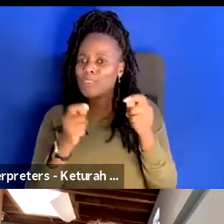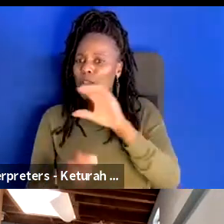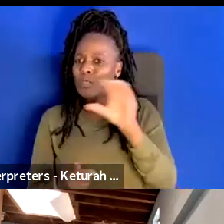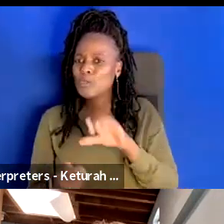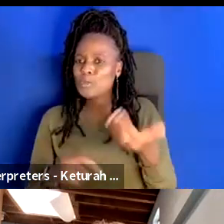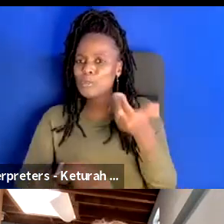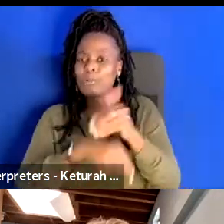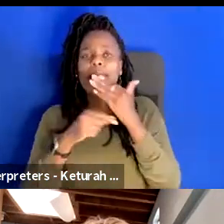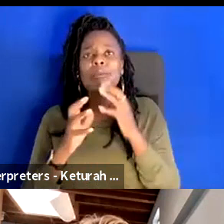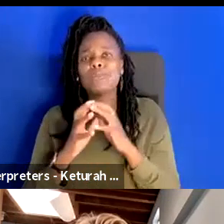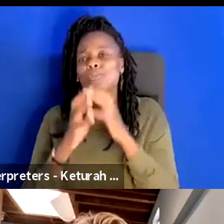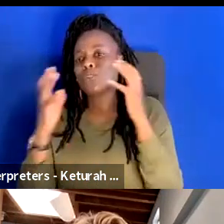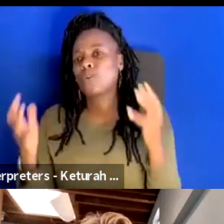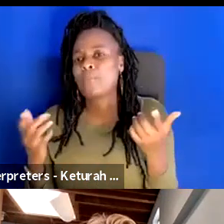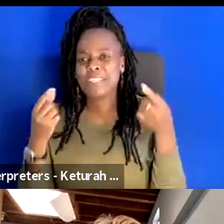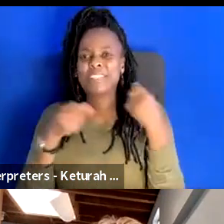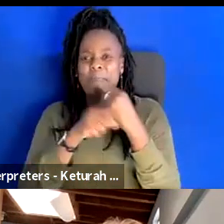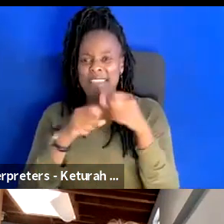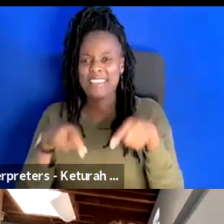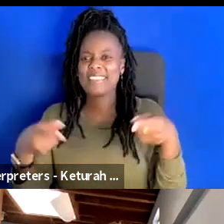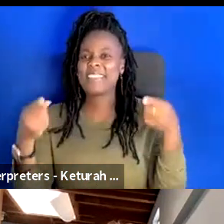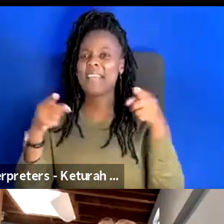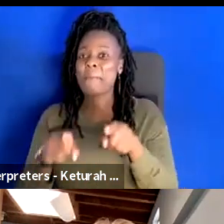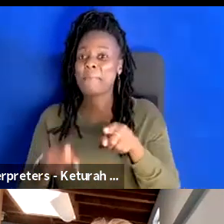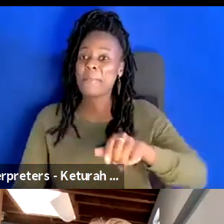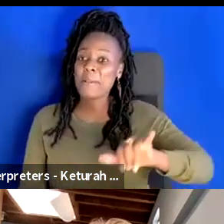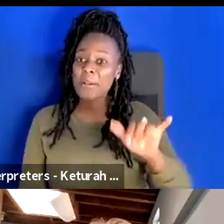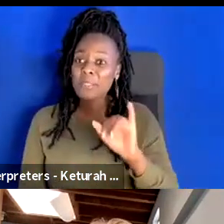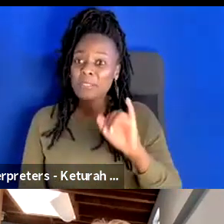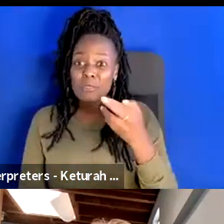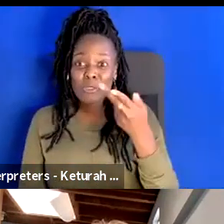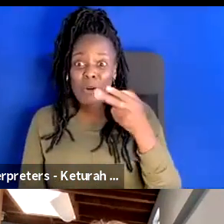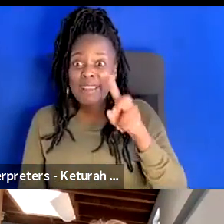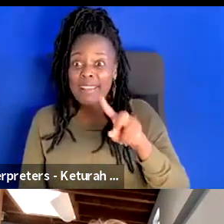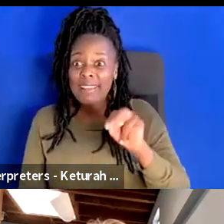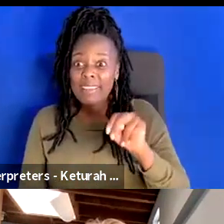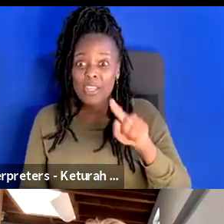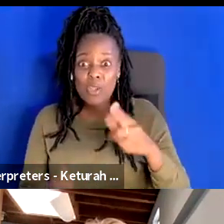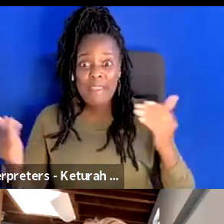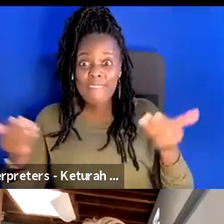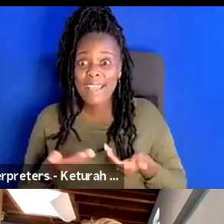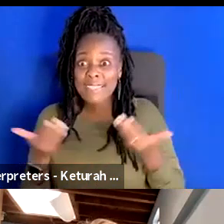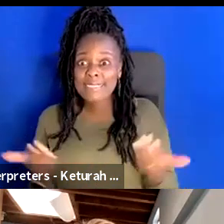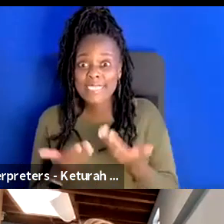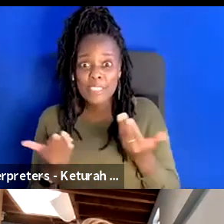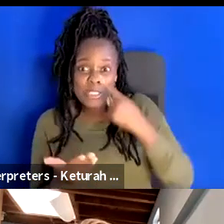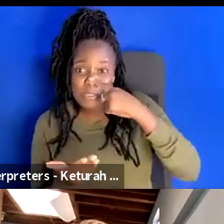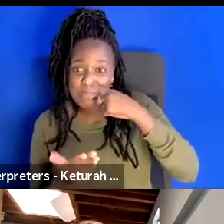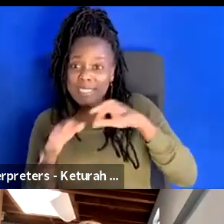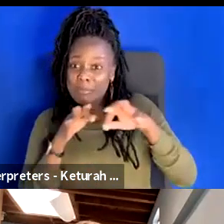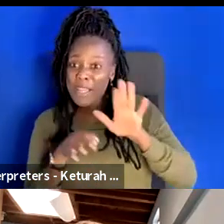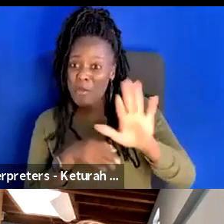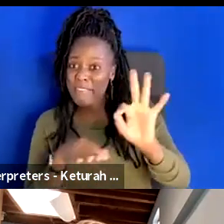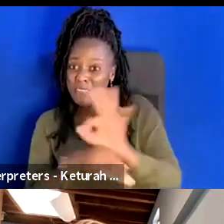thank you for making this happen. And Jordan, you invited us all here. Can you say a little bit about your function in the world?